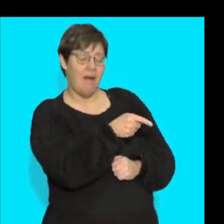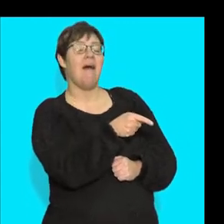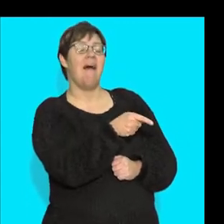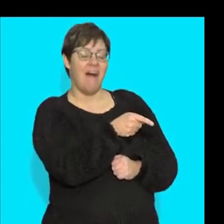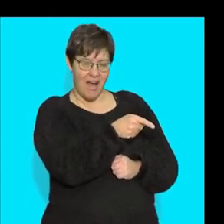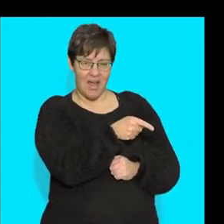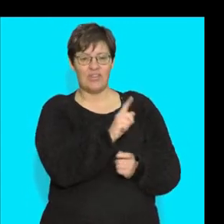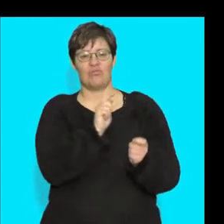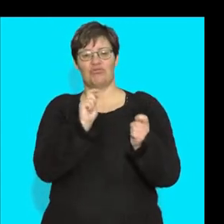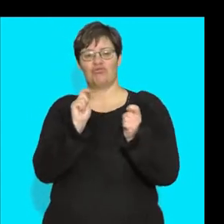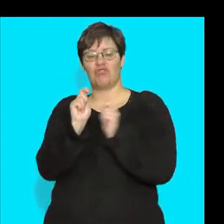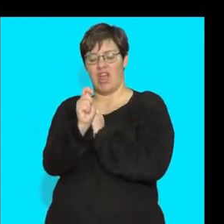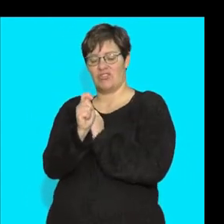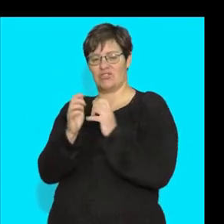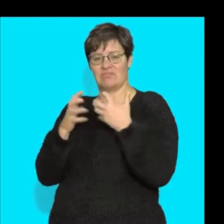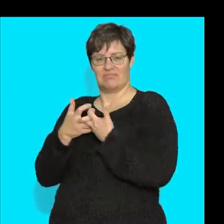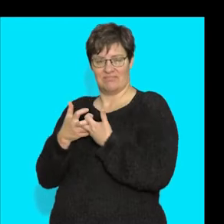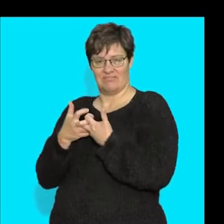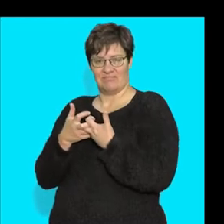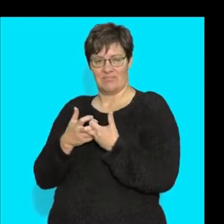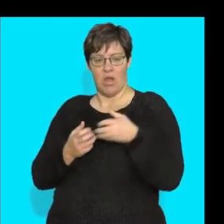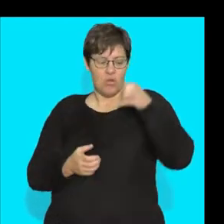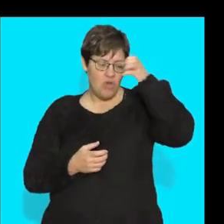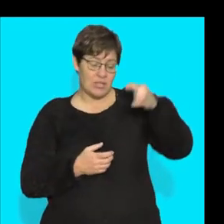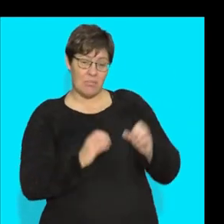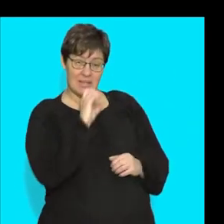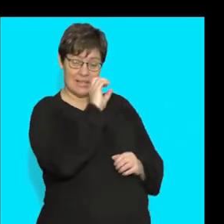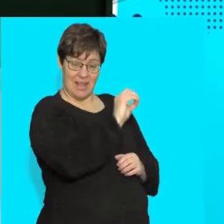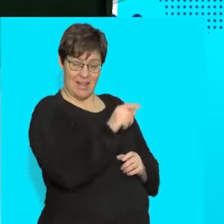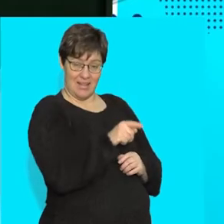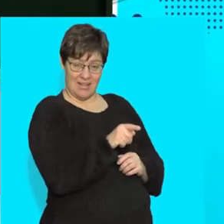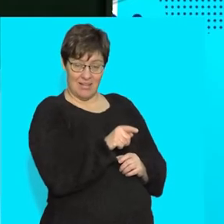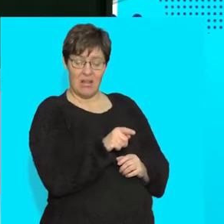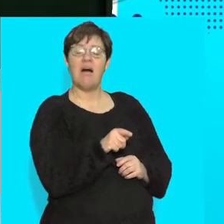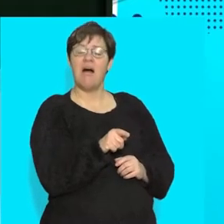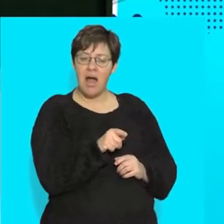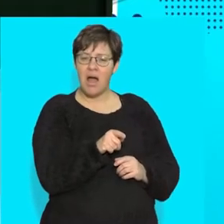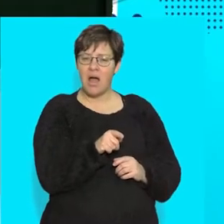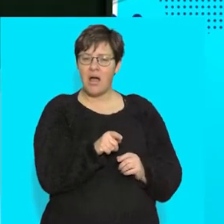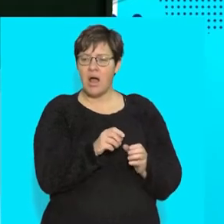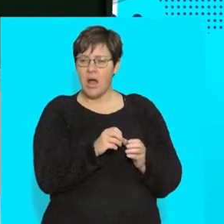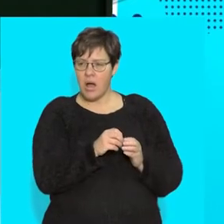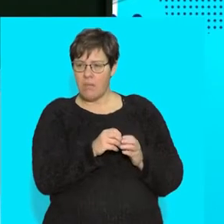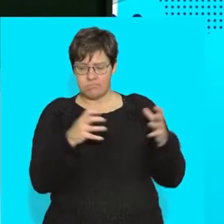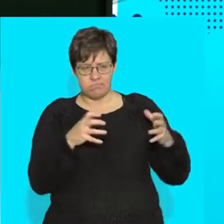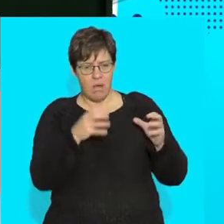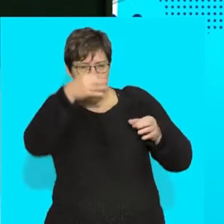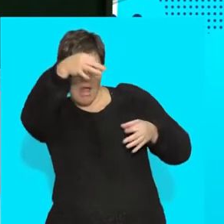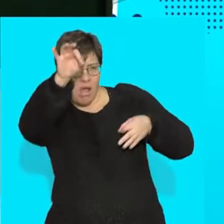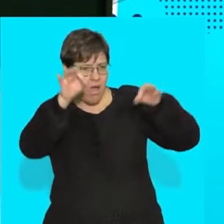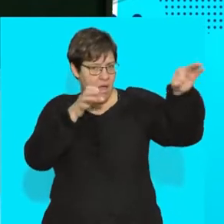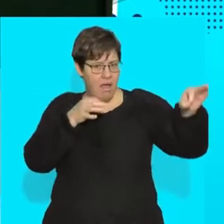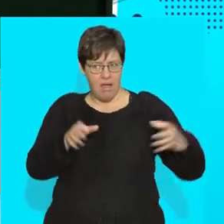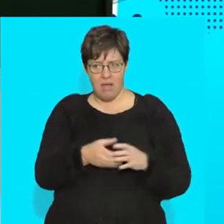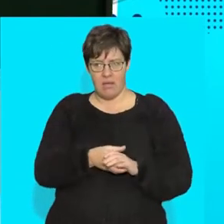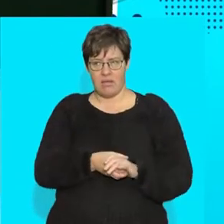and we need to change it. We need to take the concept of a cell and we need to pimp it up. That's exactly